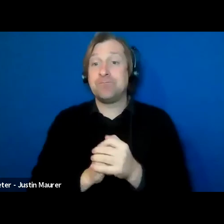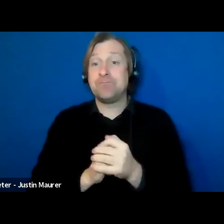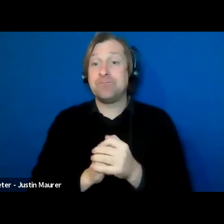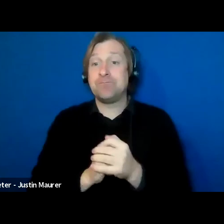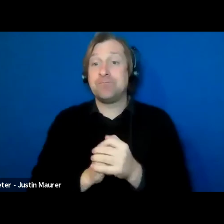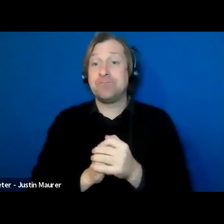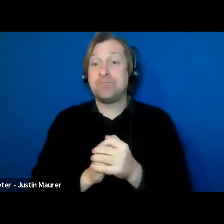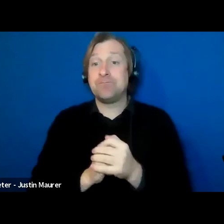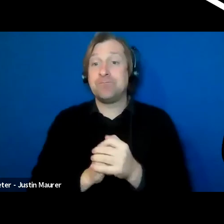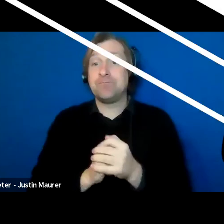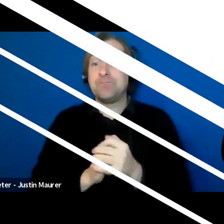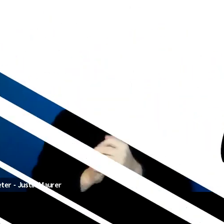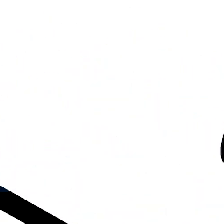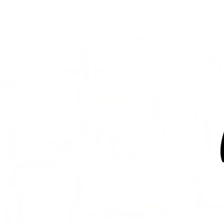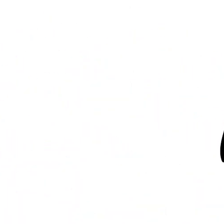presentation, so thanks.